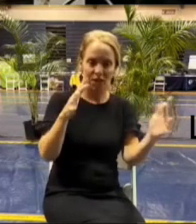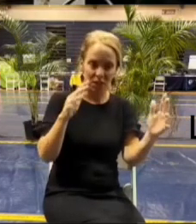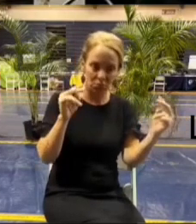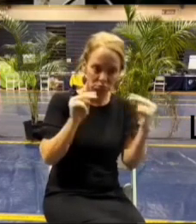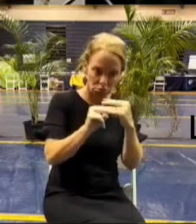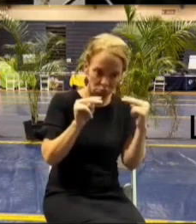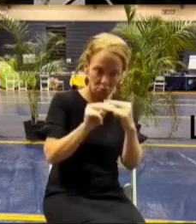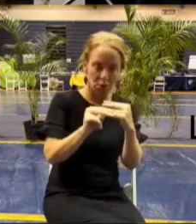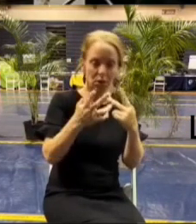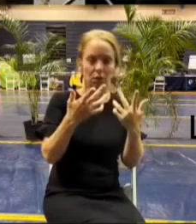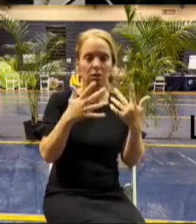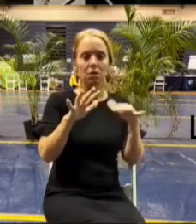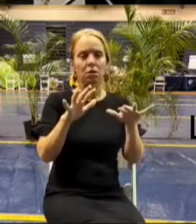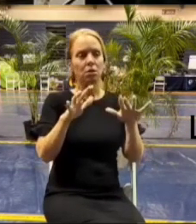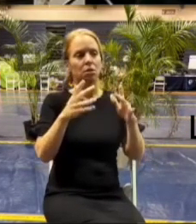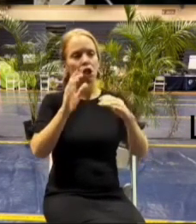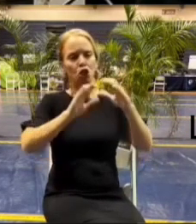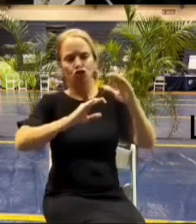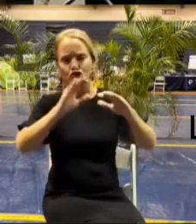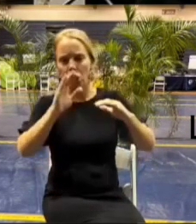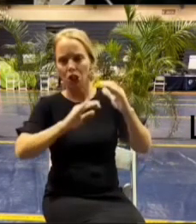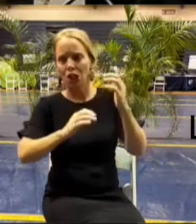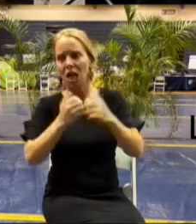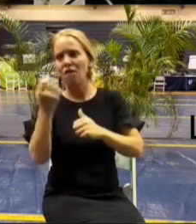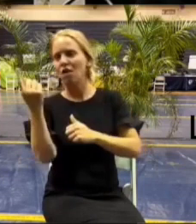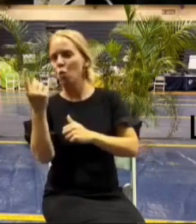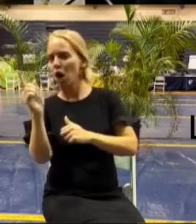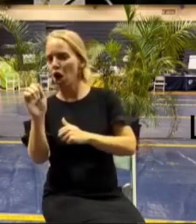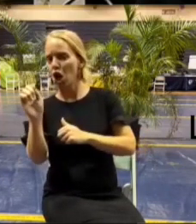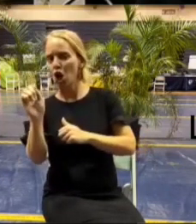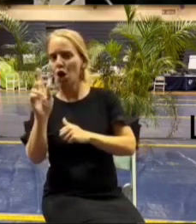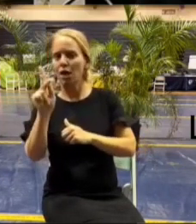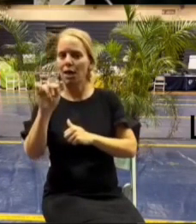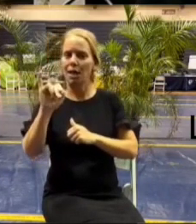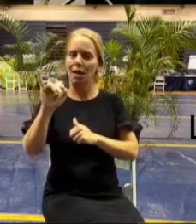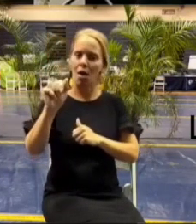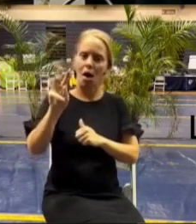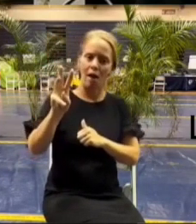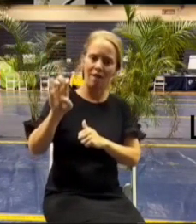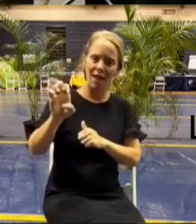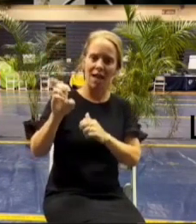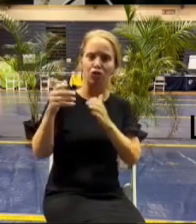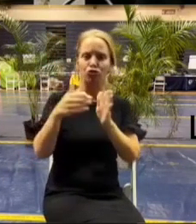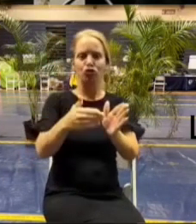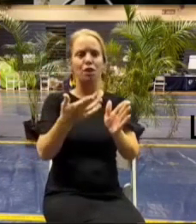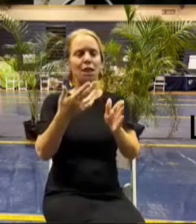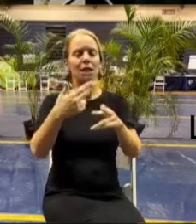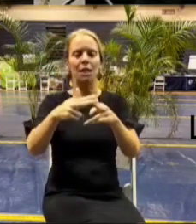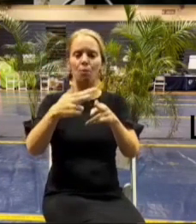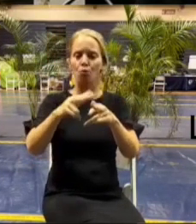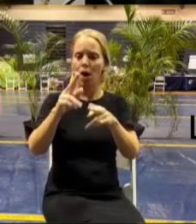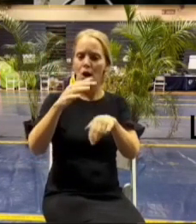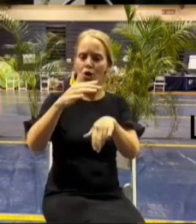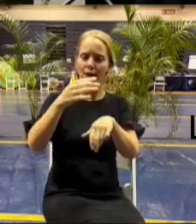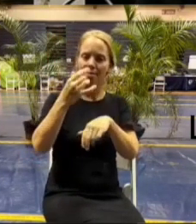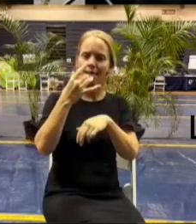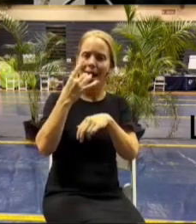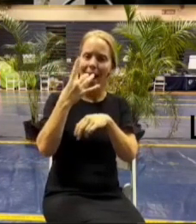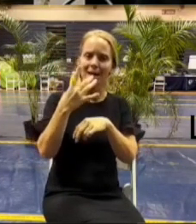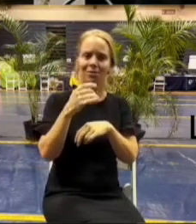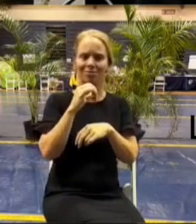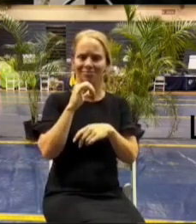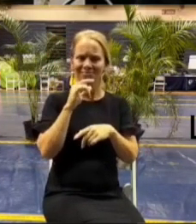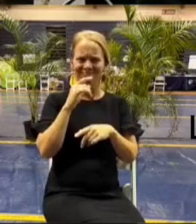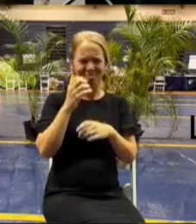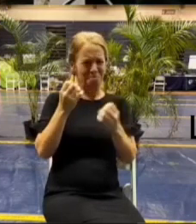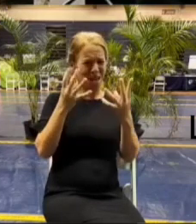construction on the guard rails the construction on kiave street the construct the temporary traffic lights they're not living with